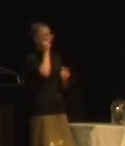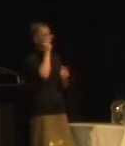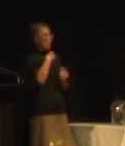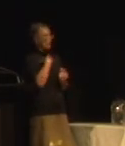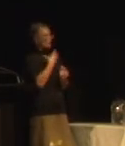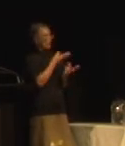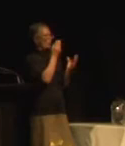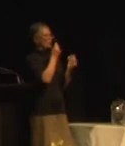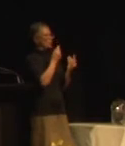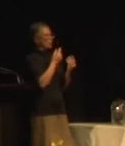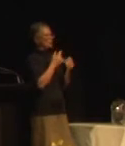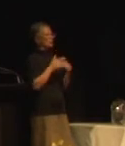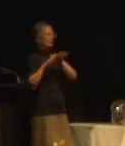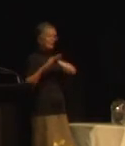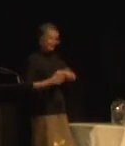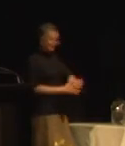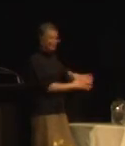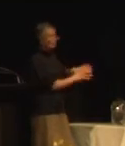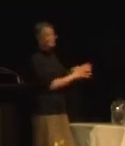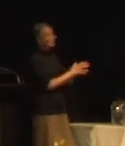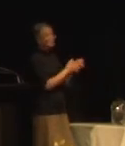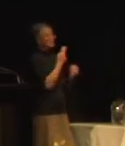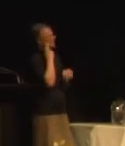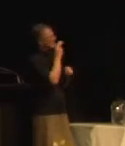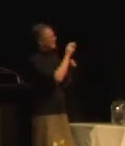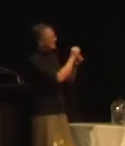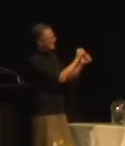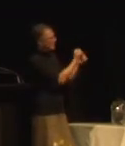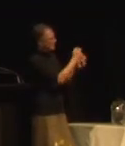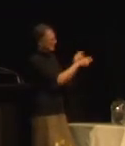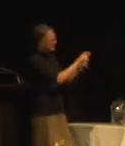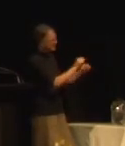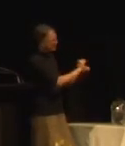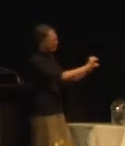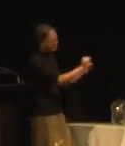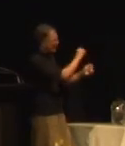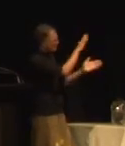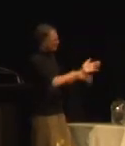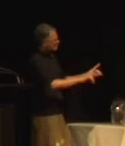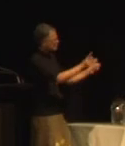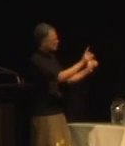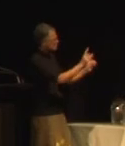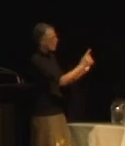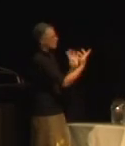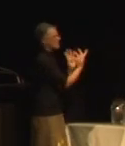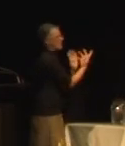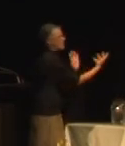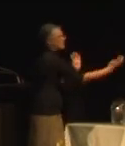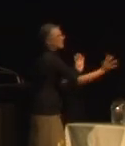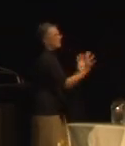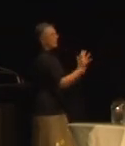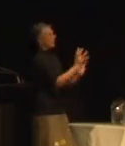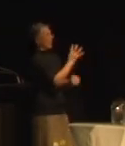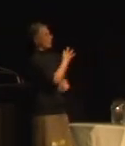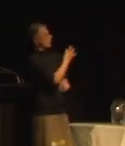workshop to understand the needs and experiences of deaf visitors to the museum. We organised the workshop with representatives